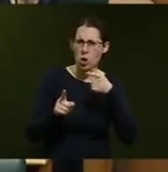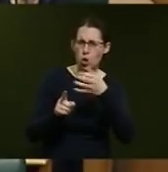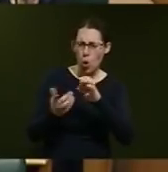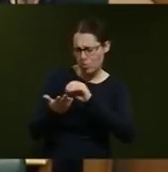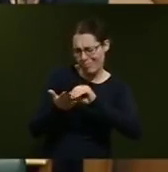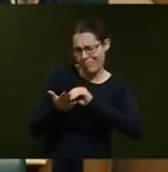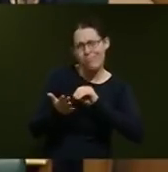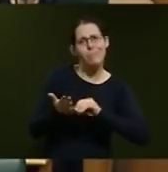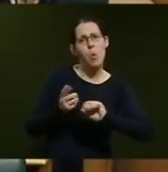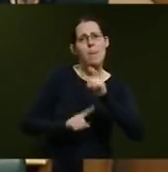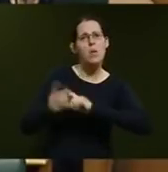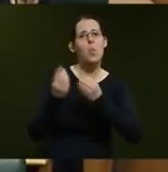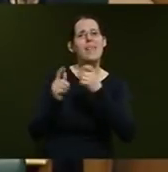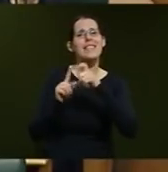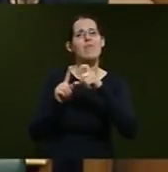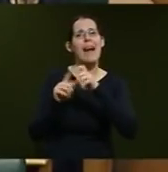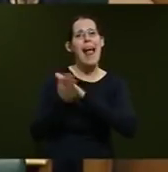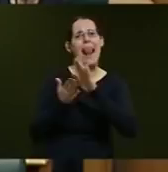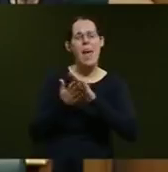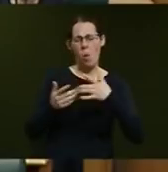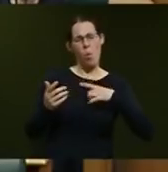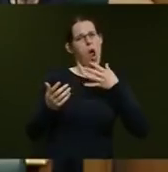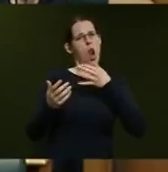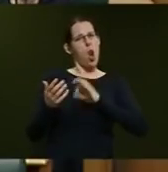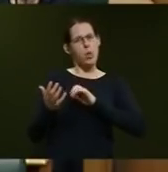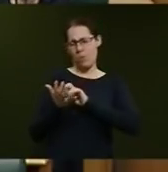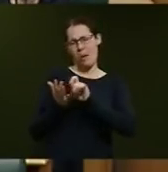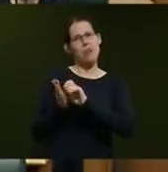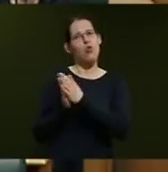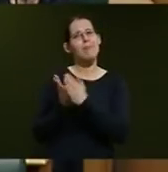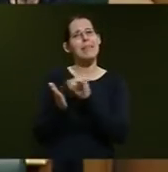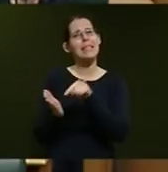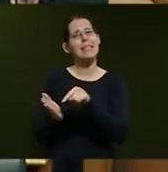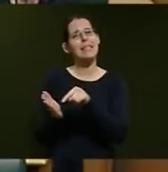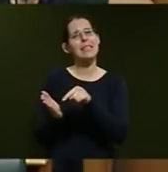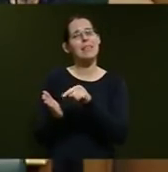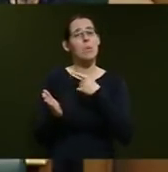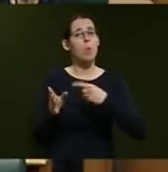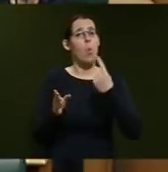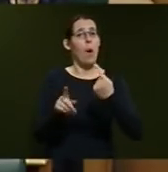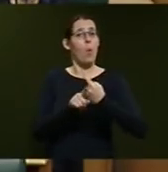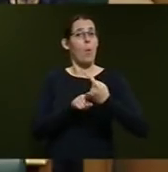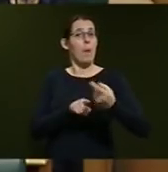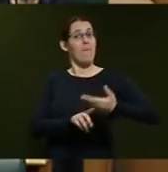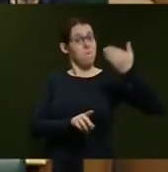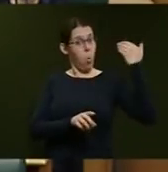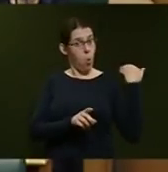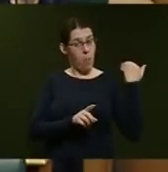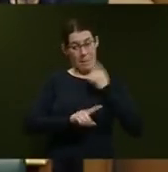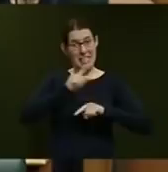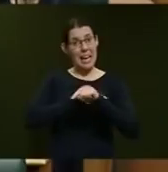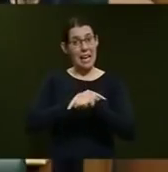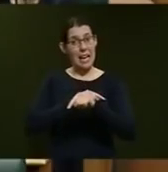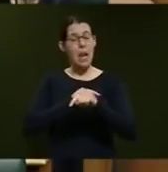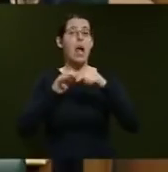her diary, considering just one week prior to that meeting she had been asked an oral question in the